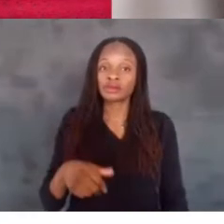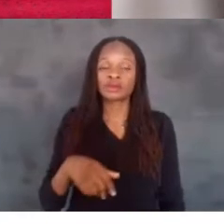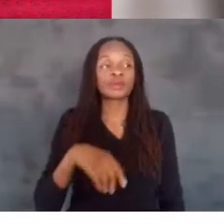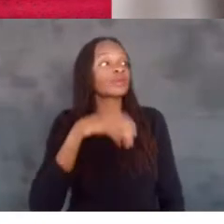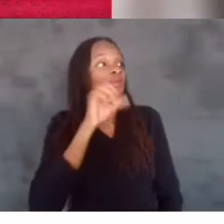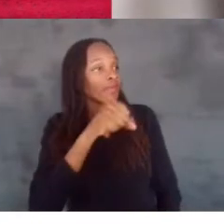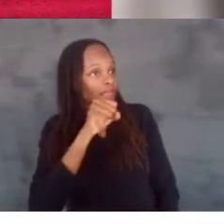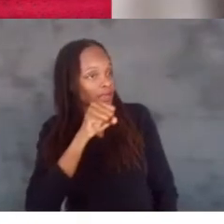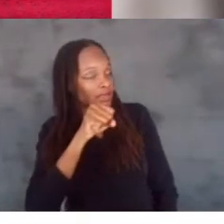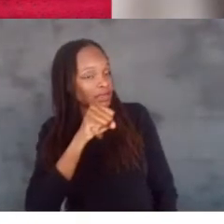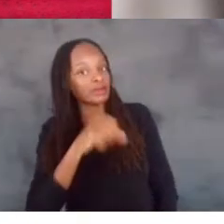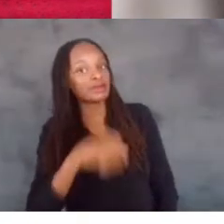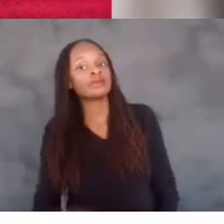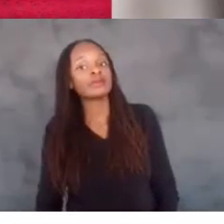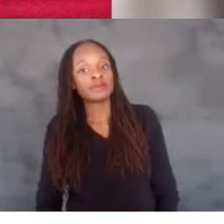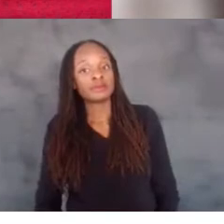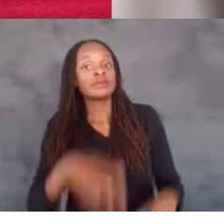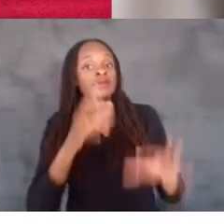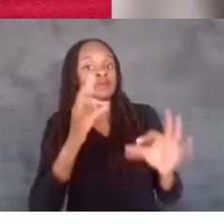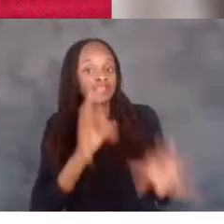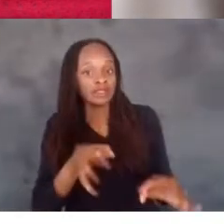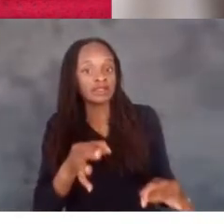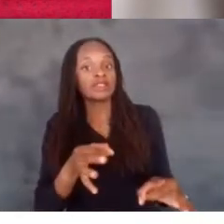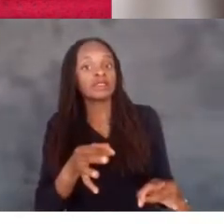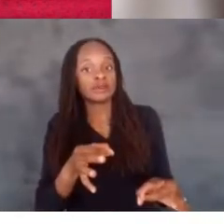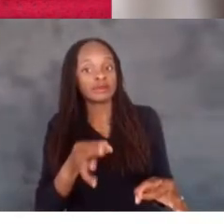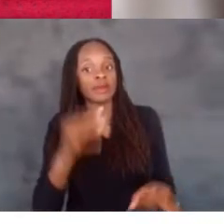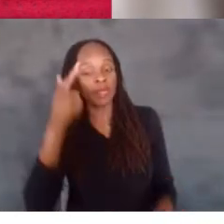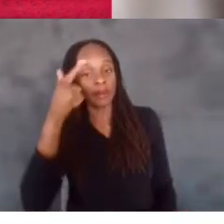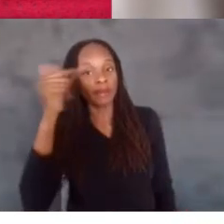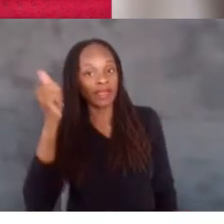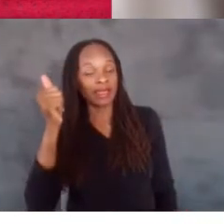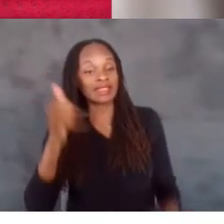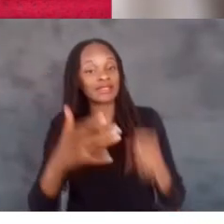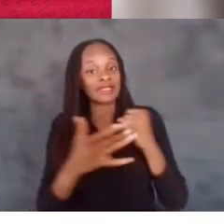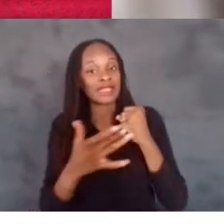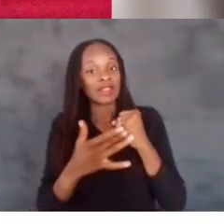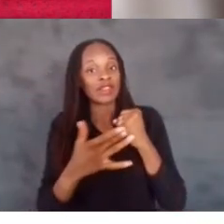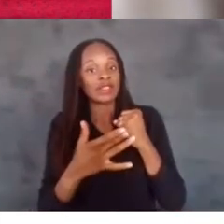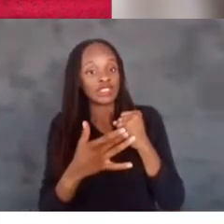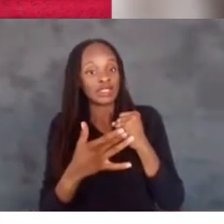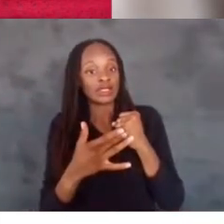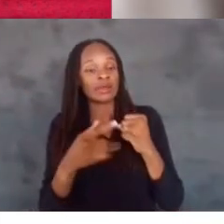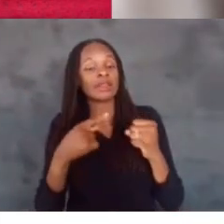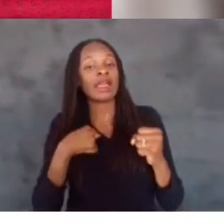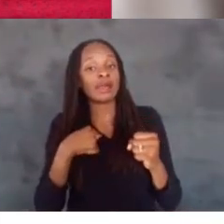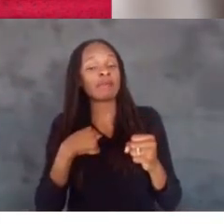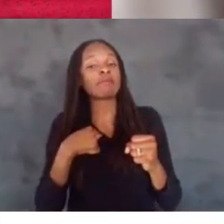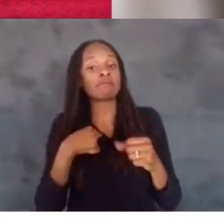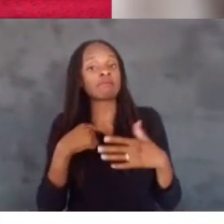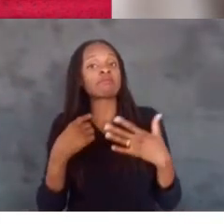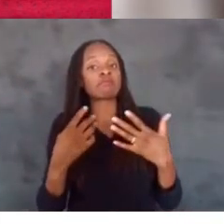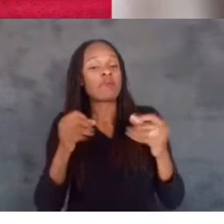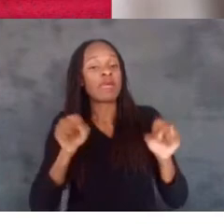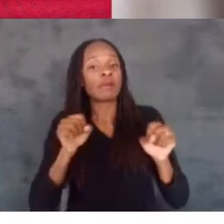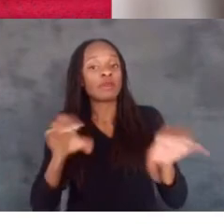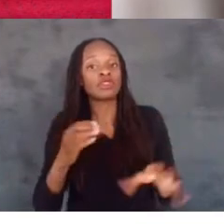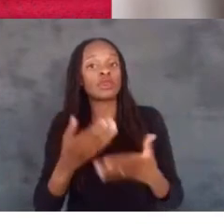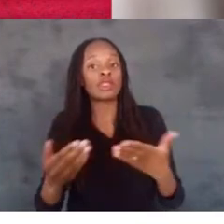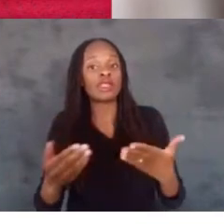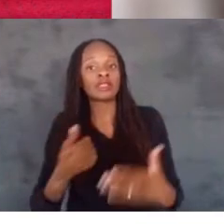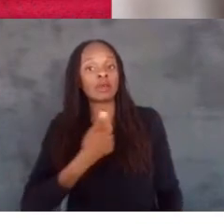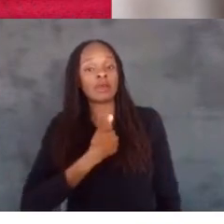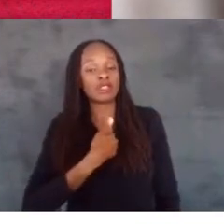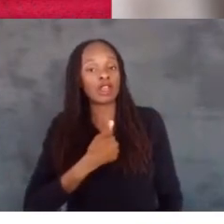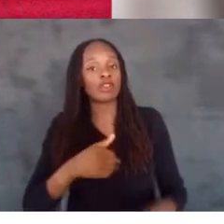Well, definitely. Because of technology, I've been able to do things on my own to